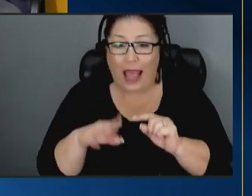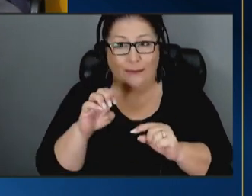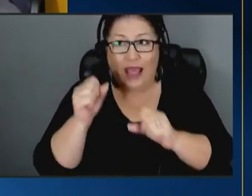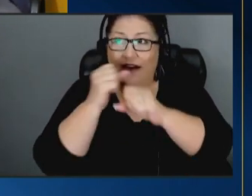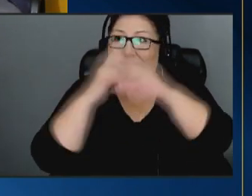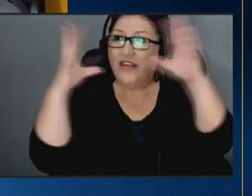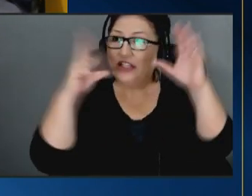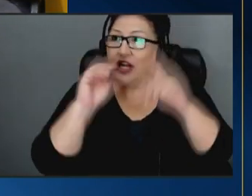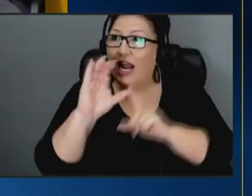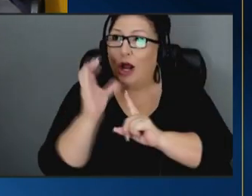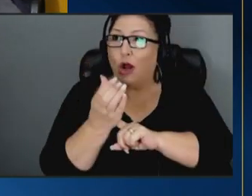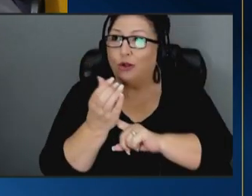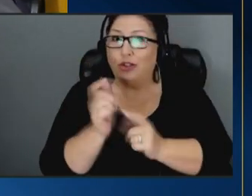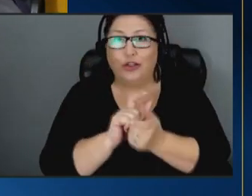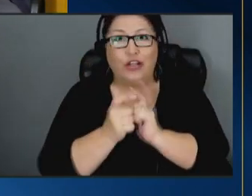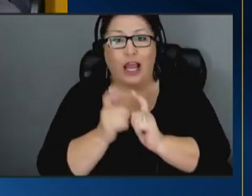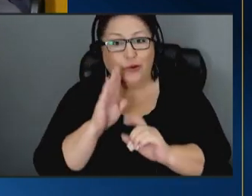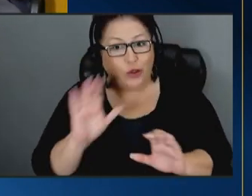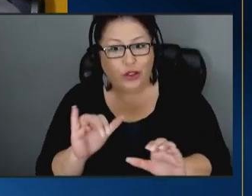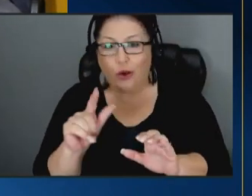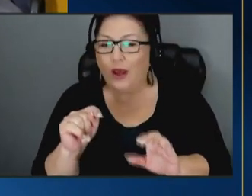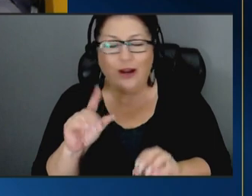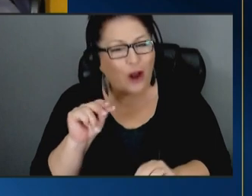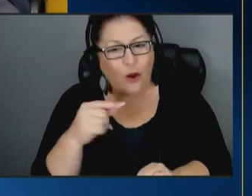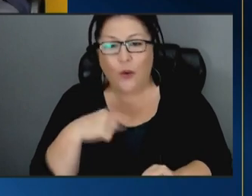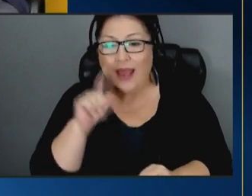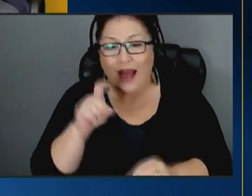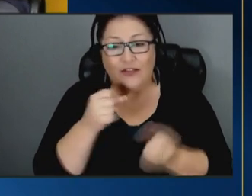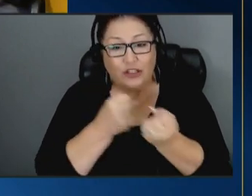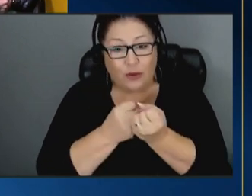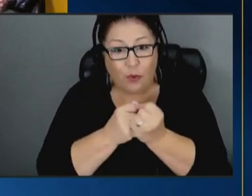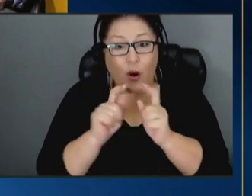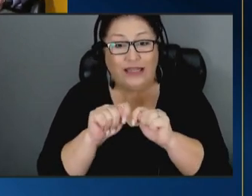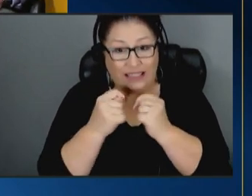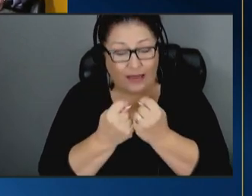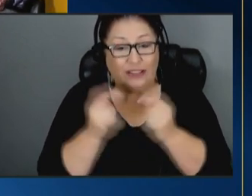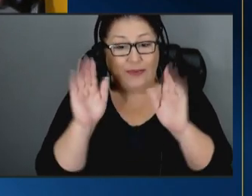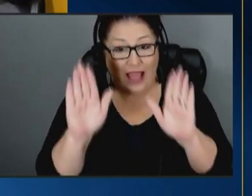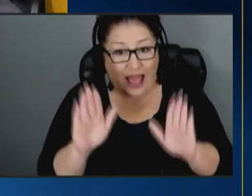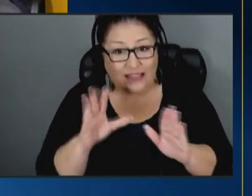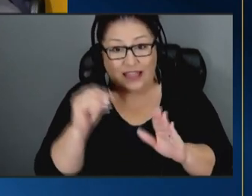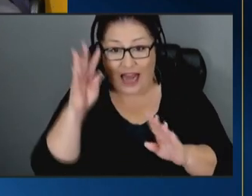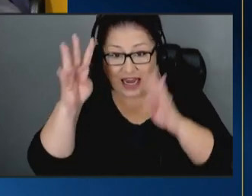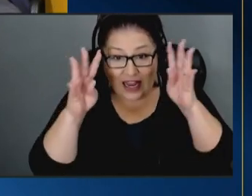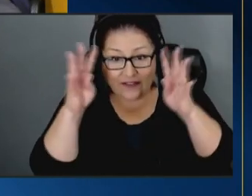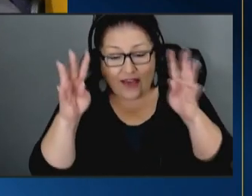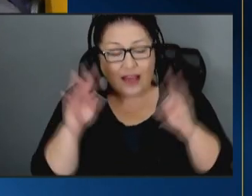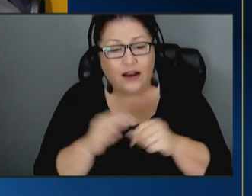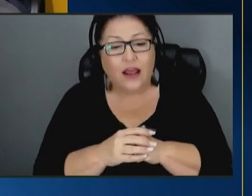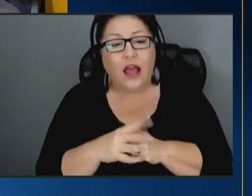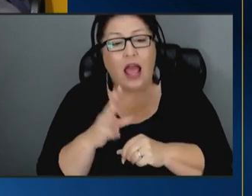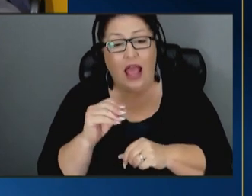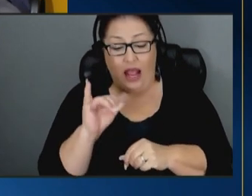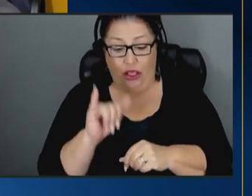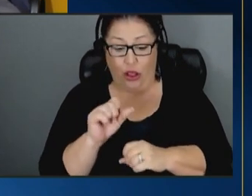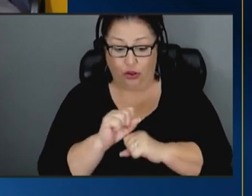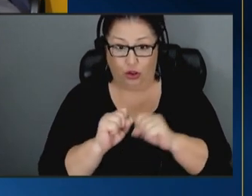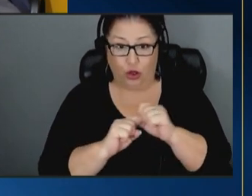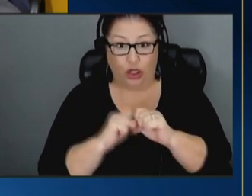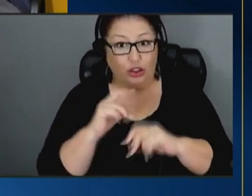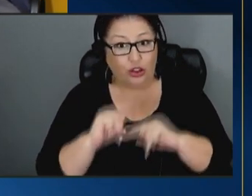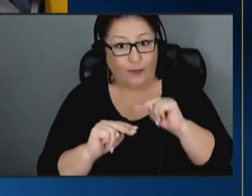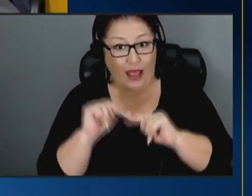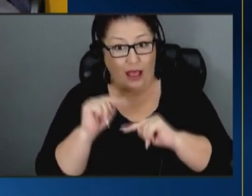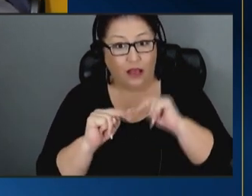culture change and we're going to go do it we have to support teams to be excellent and innovate and as those structures build um you